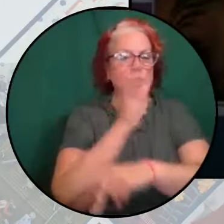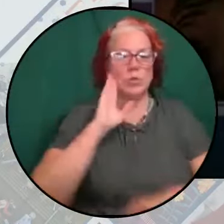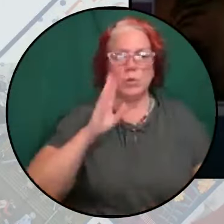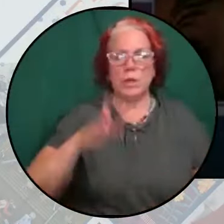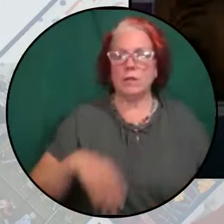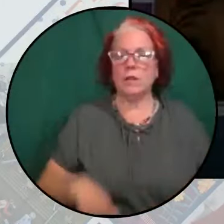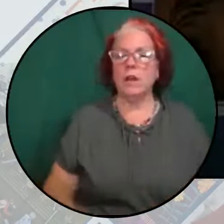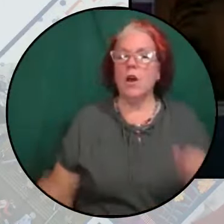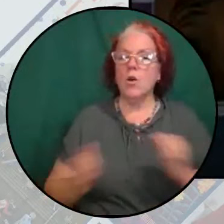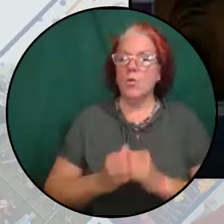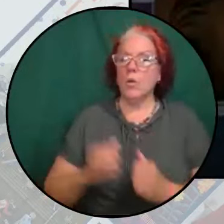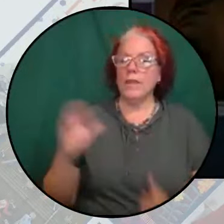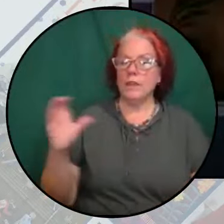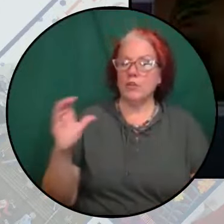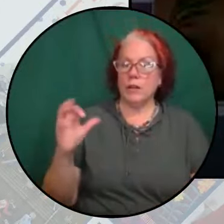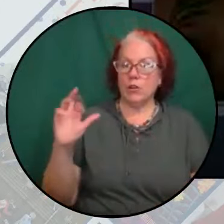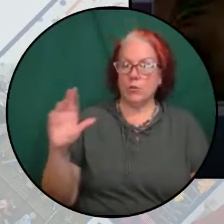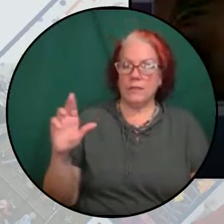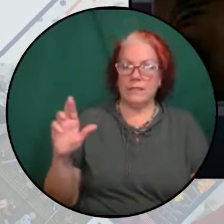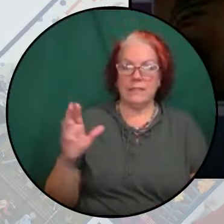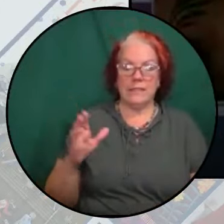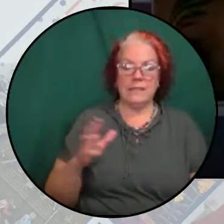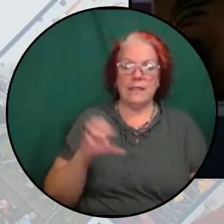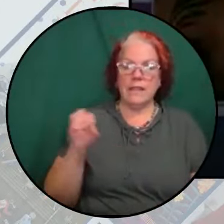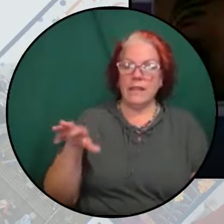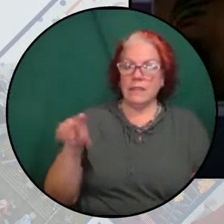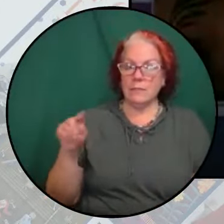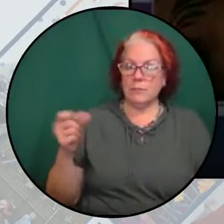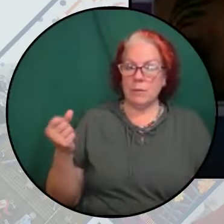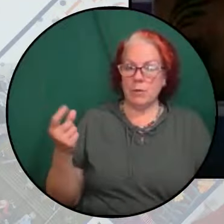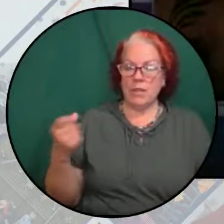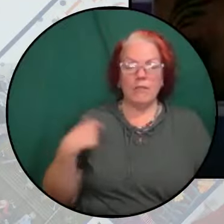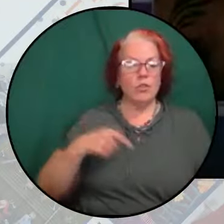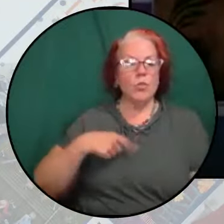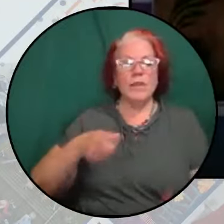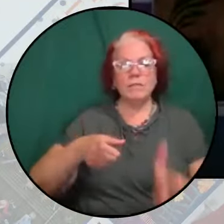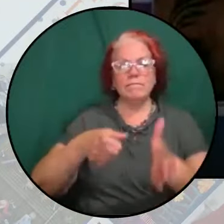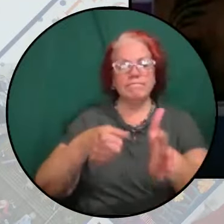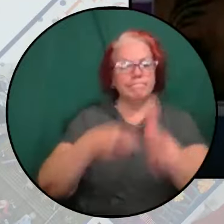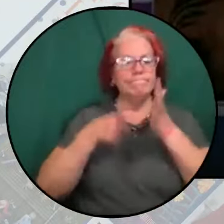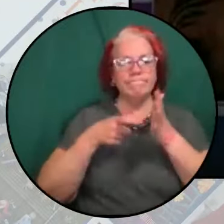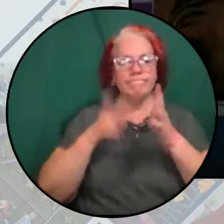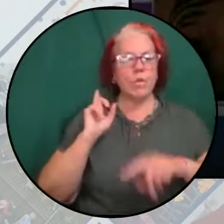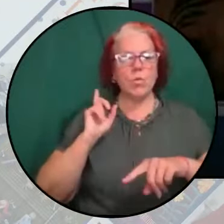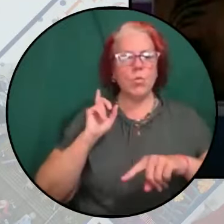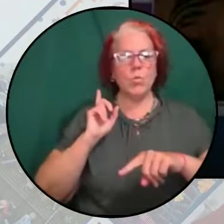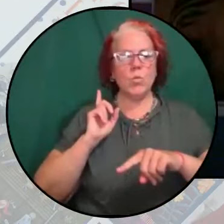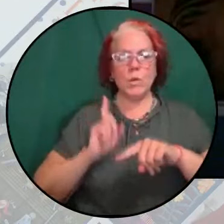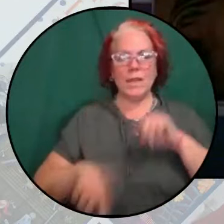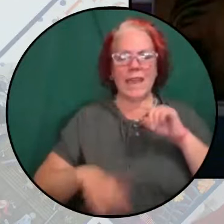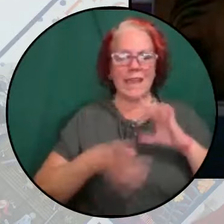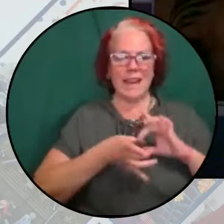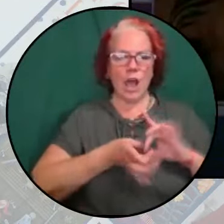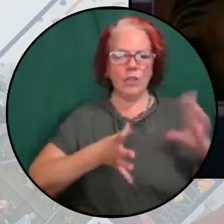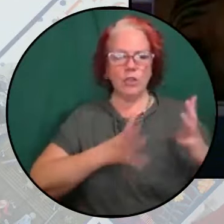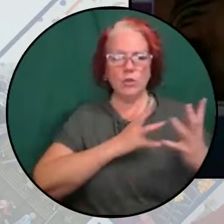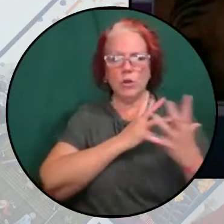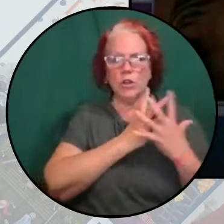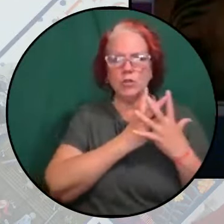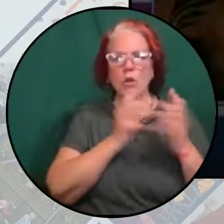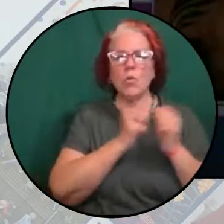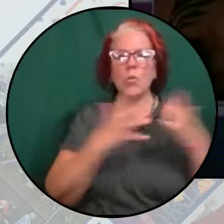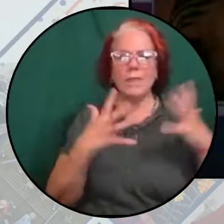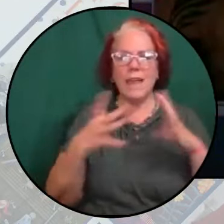critical resistance after September 11th, we insisted that we cannot undo carcerality without undoing